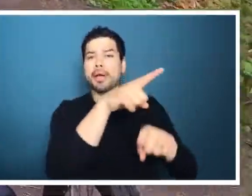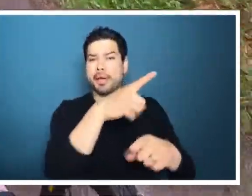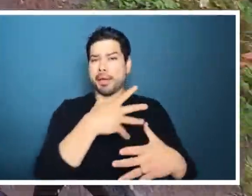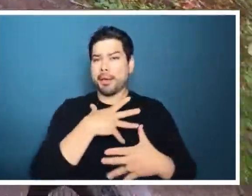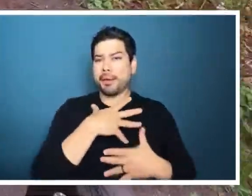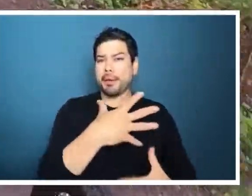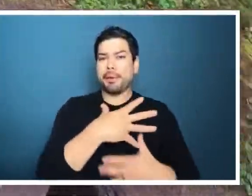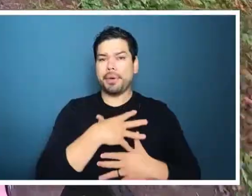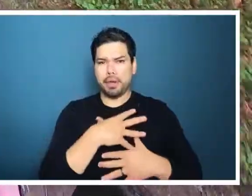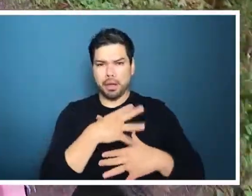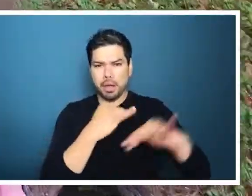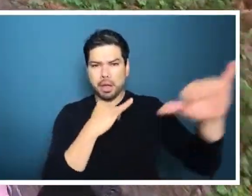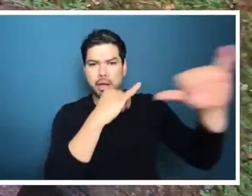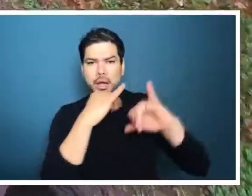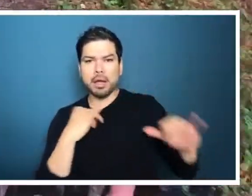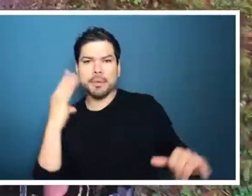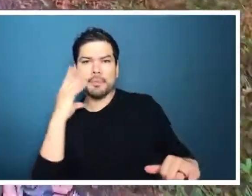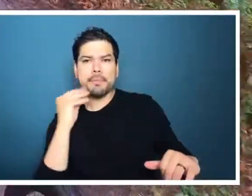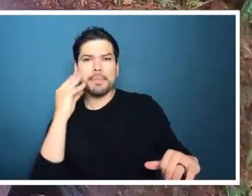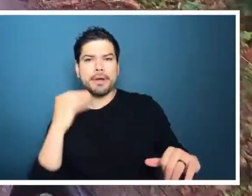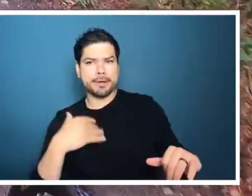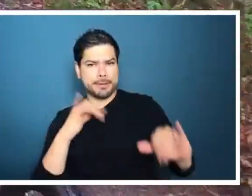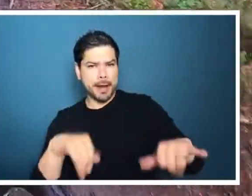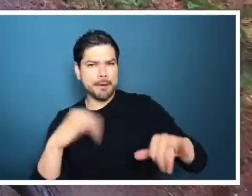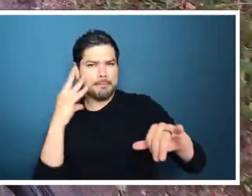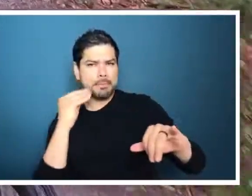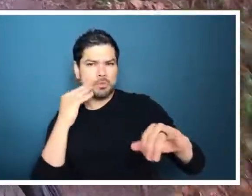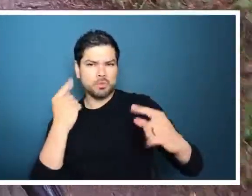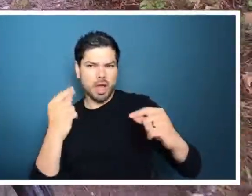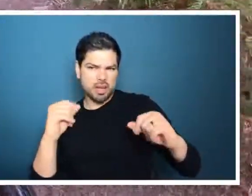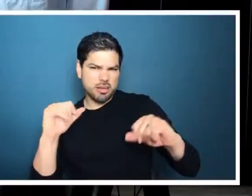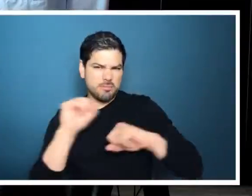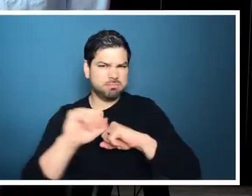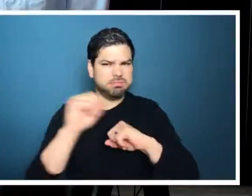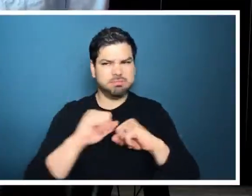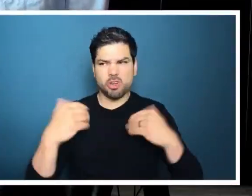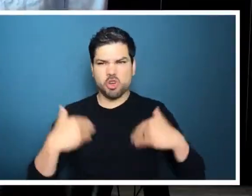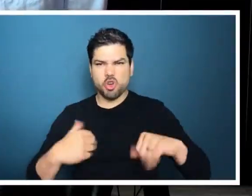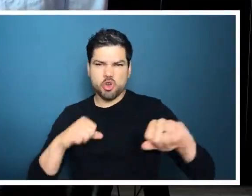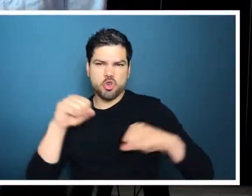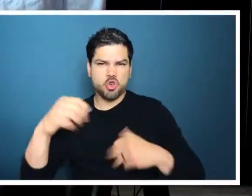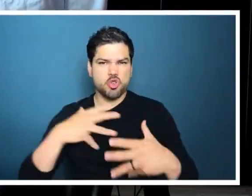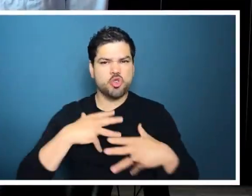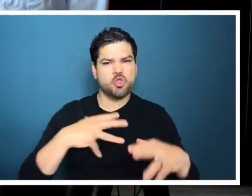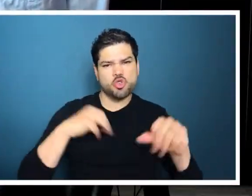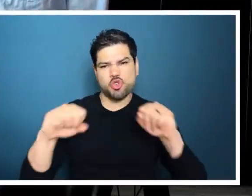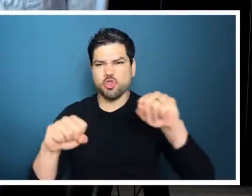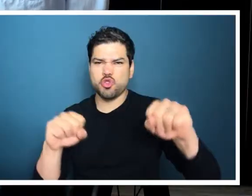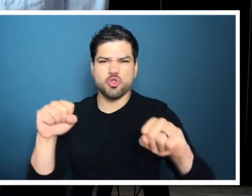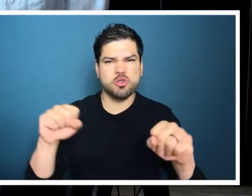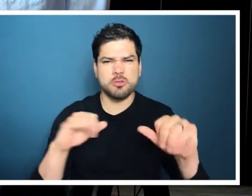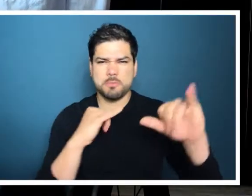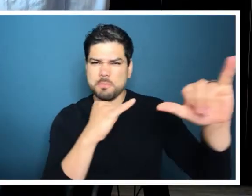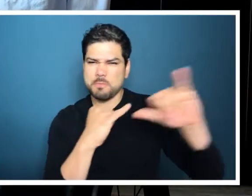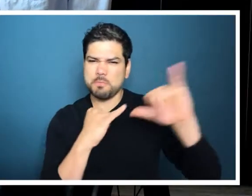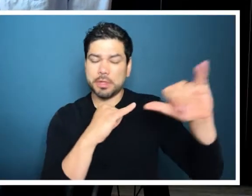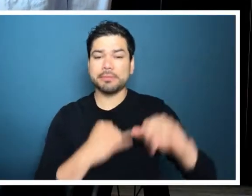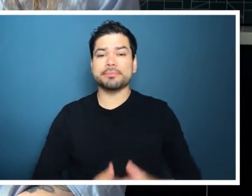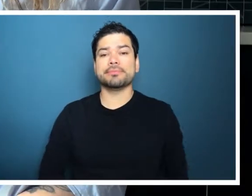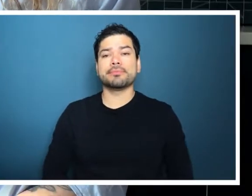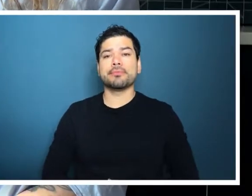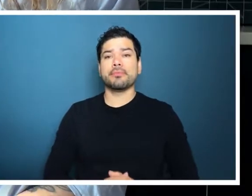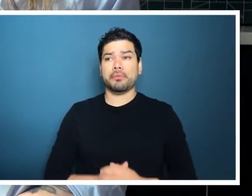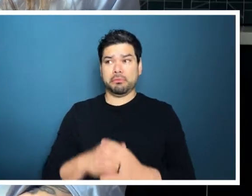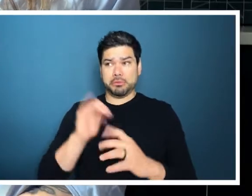trail alongside an able-bodied person, we have this one experience of pushing our bodies in a very similar way.